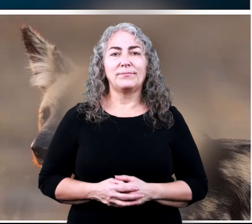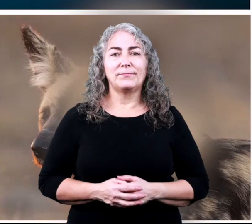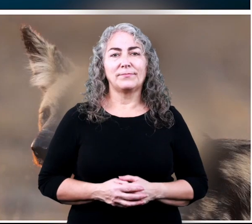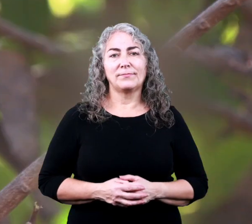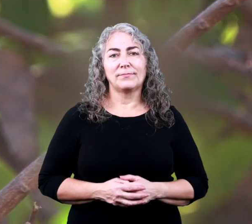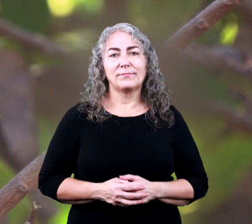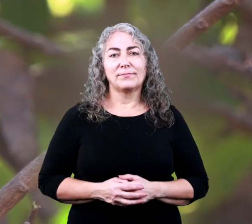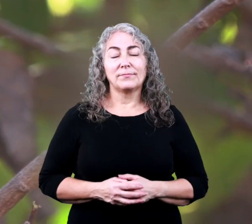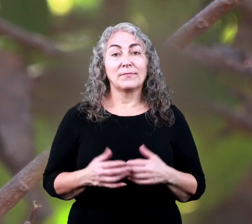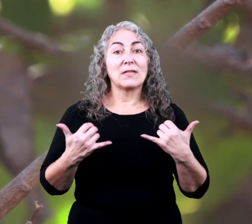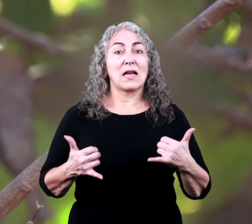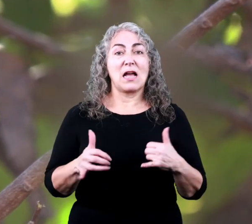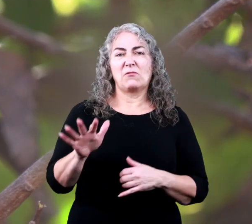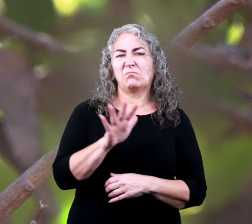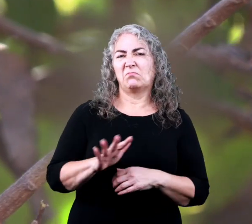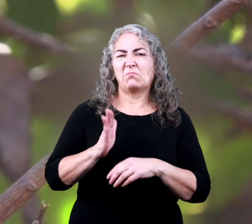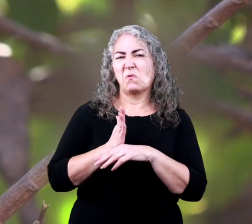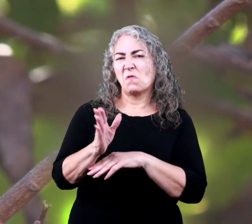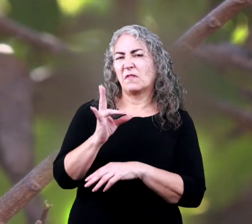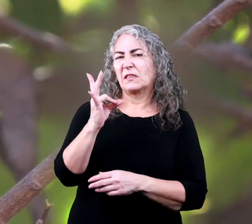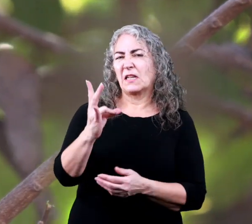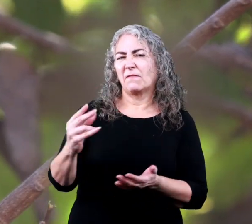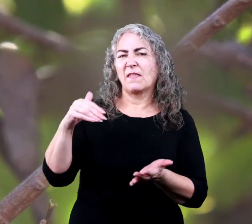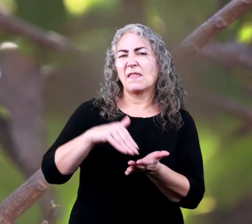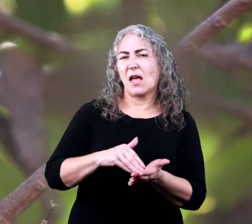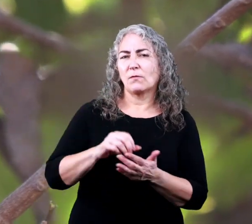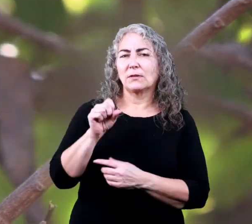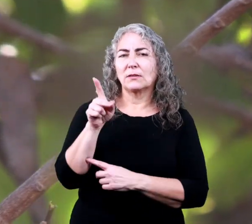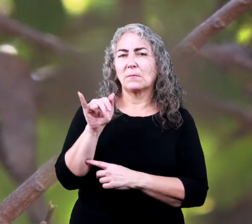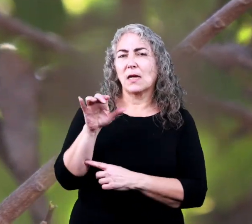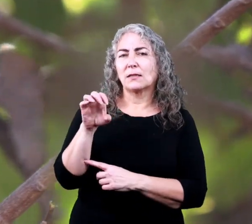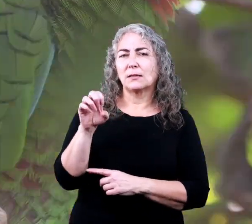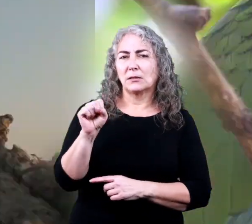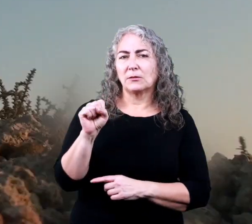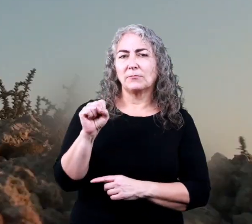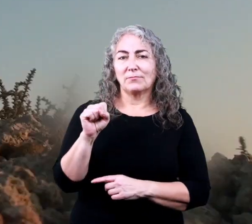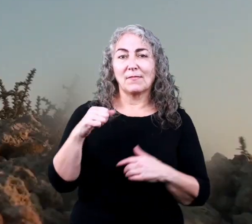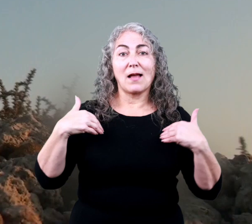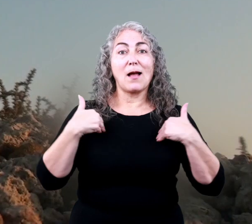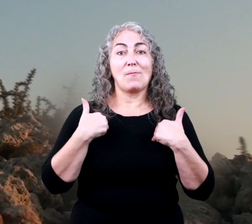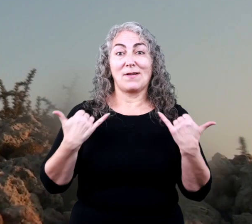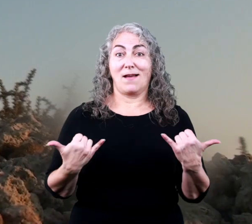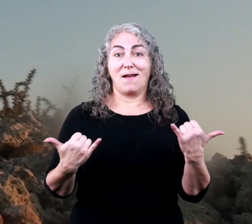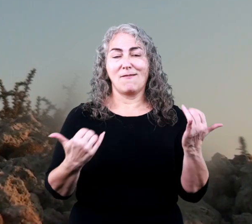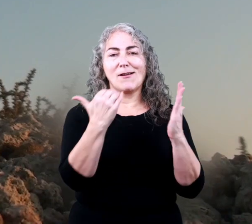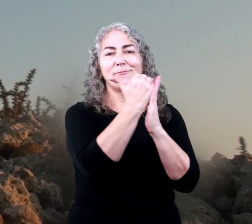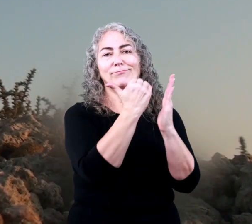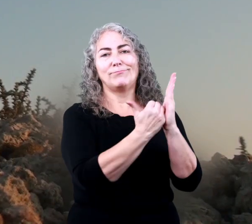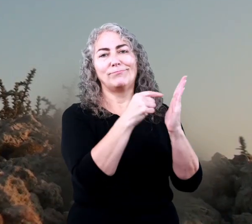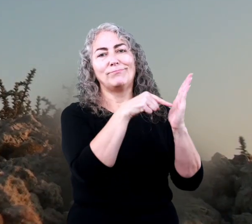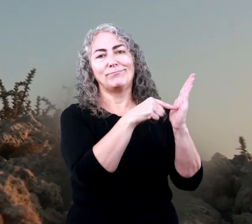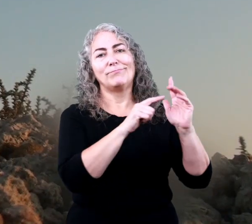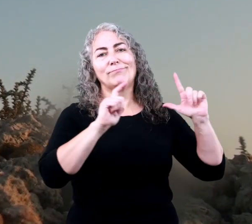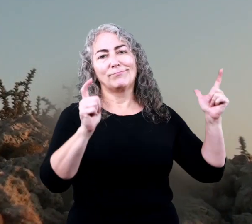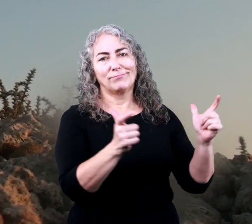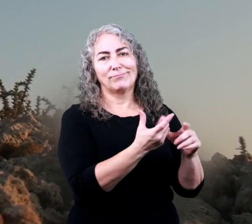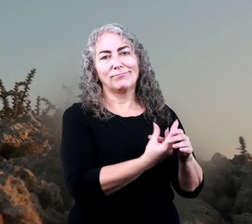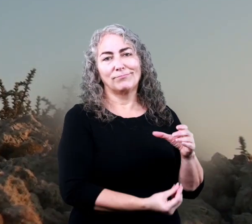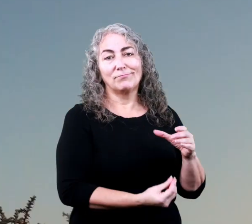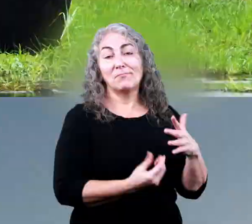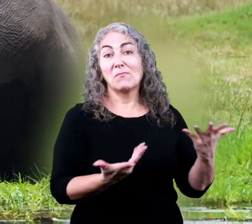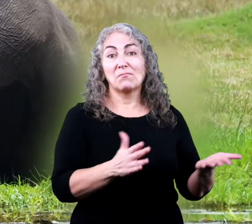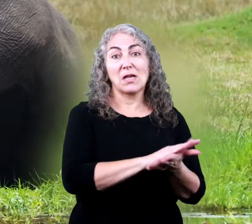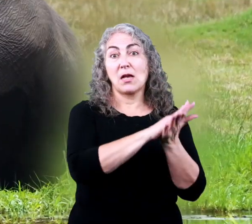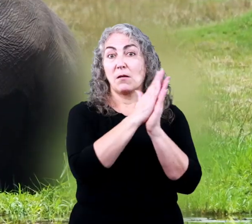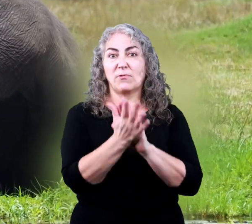right now there are more than seven thousand species of animals that are endangered or